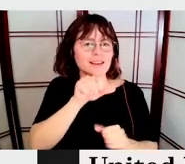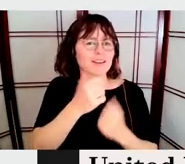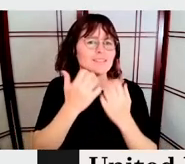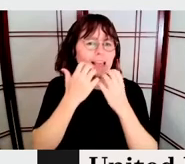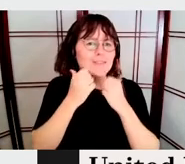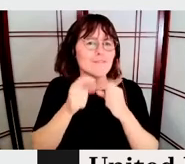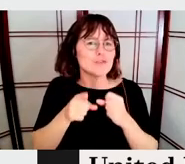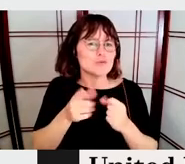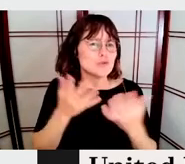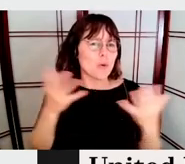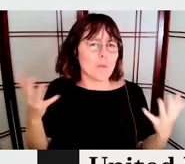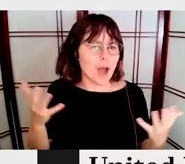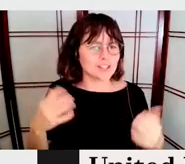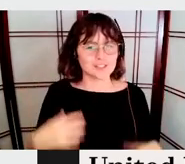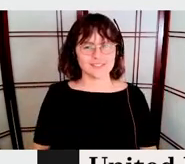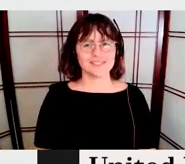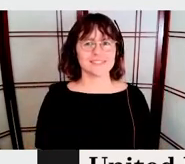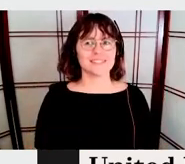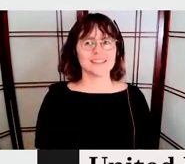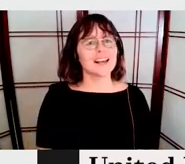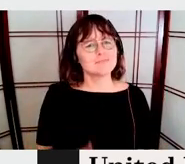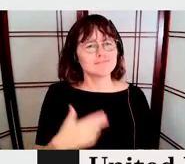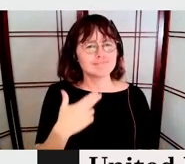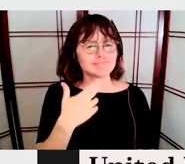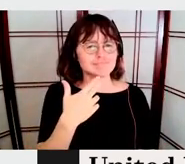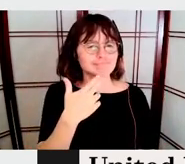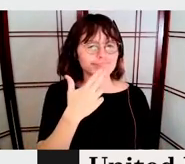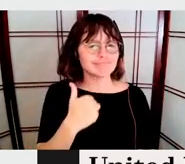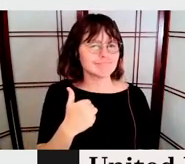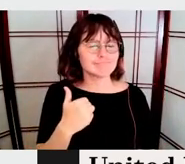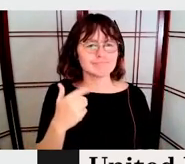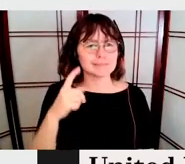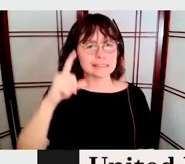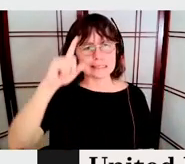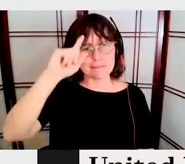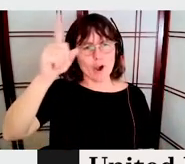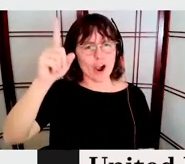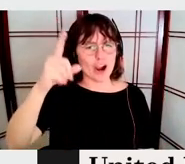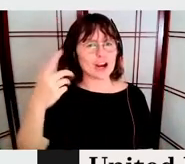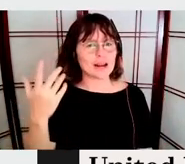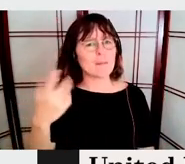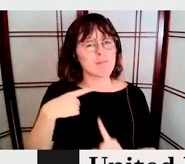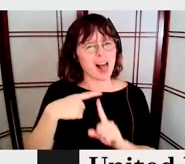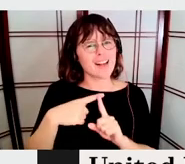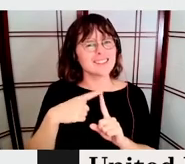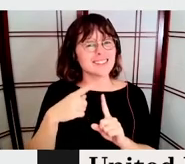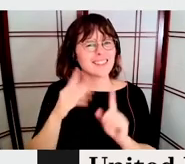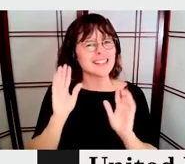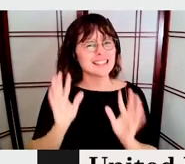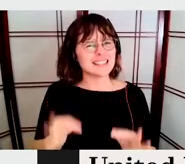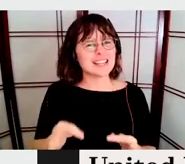careful. And, uh, and it helps a lot to have the, the sketch because it makes it more human.